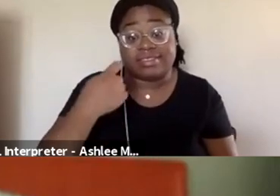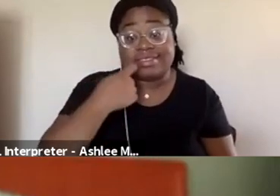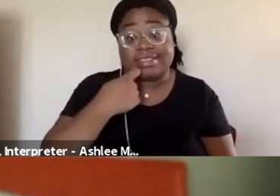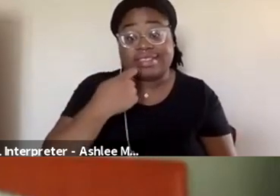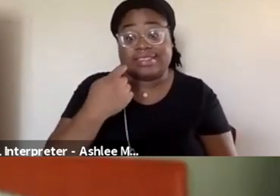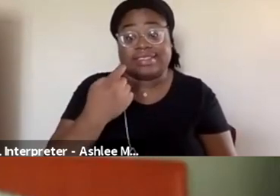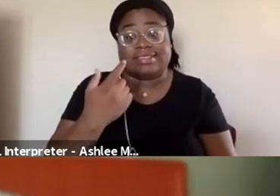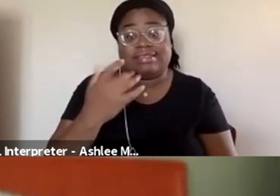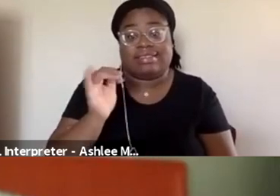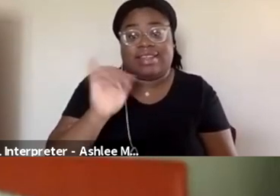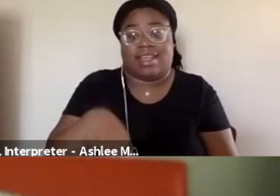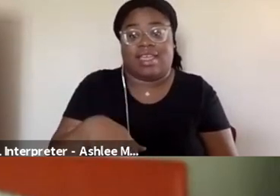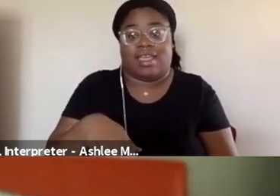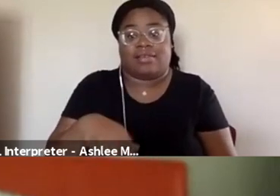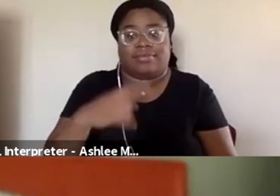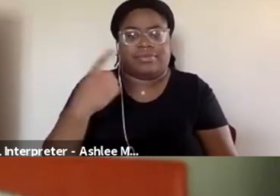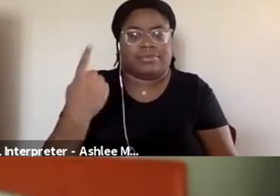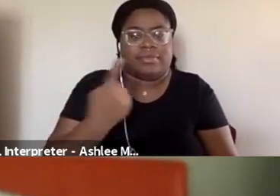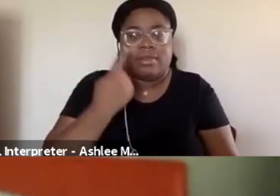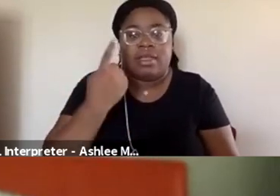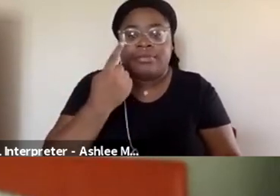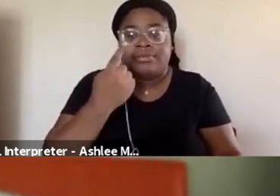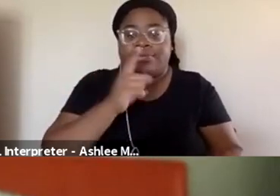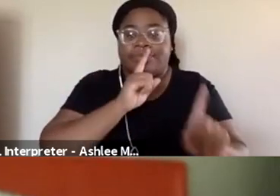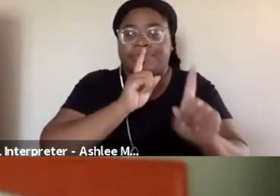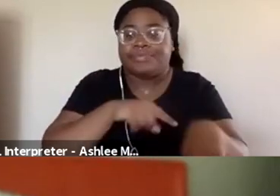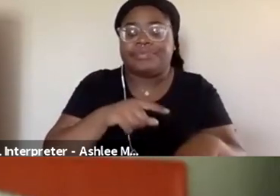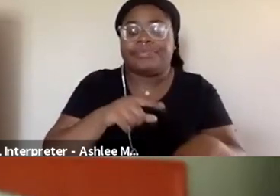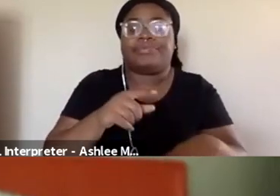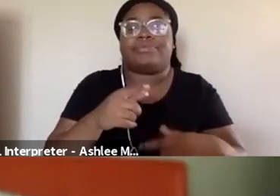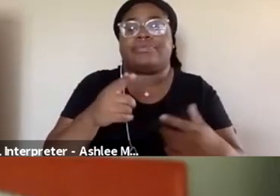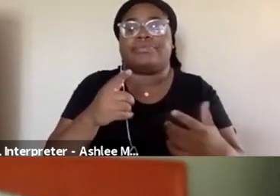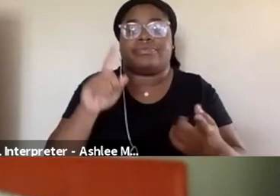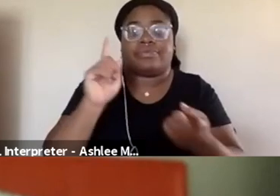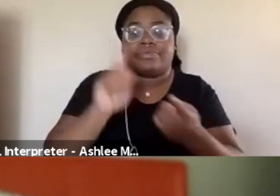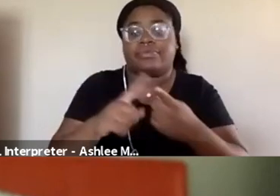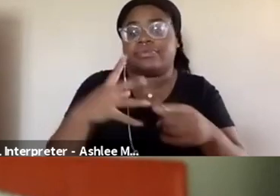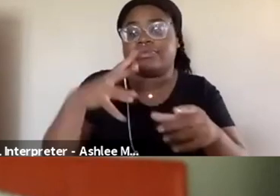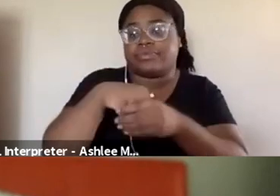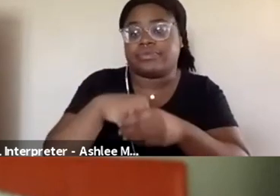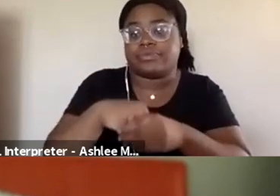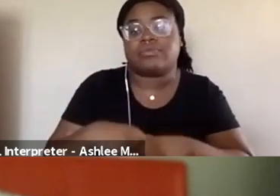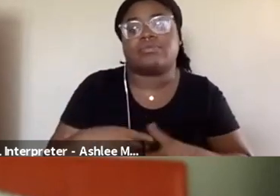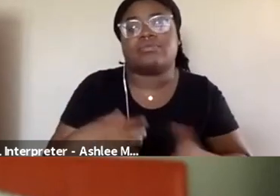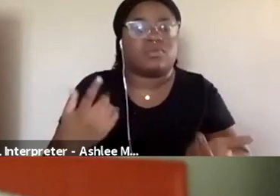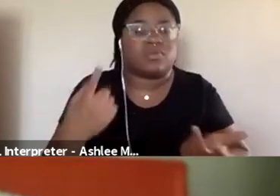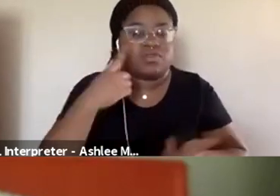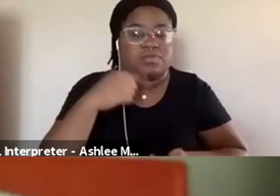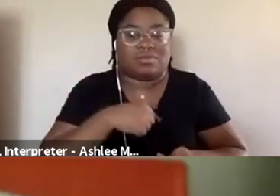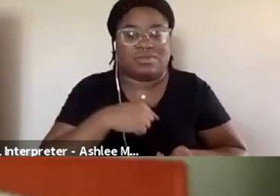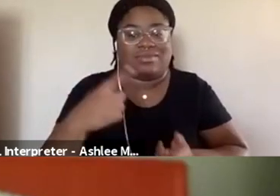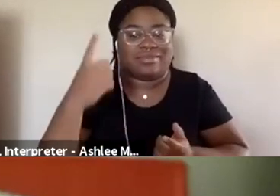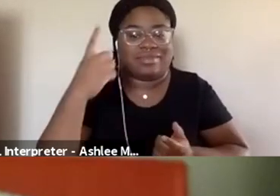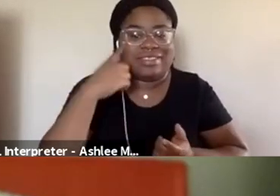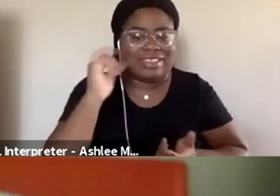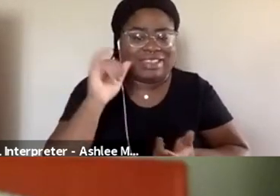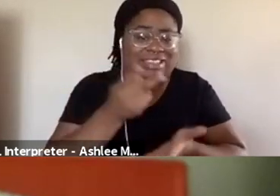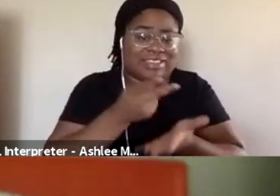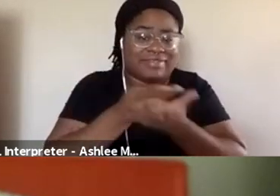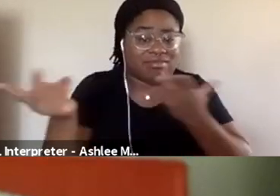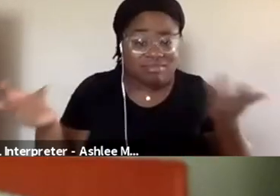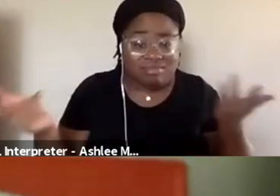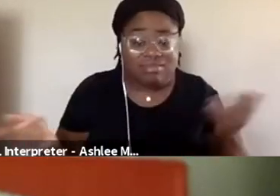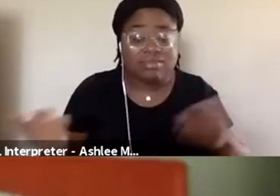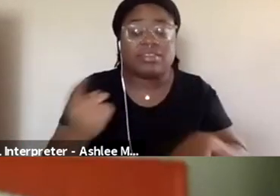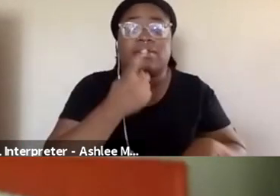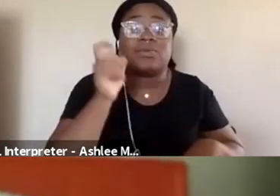has been the industry's response to inclusion. And to me, I think that that's a failure because we